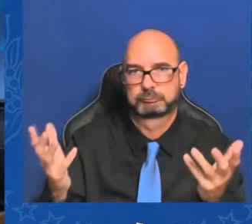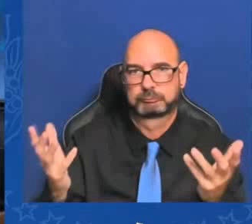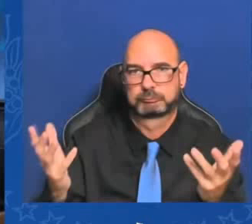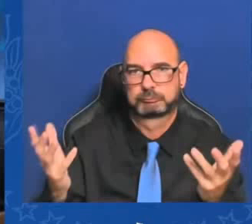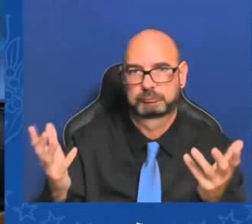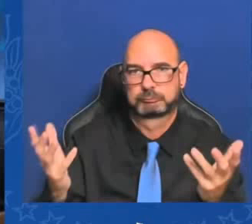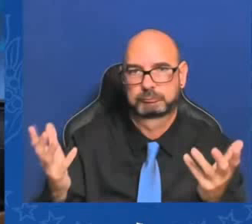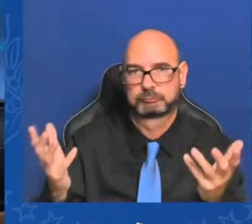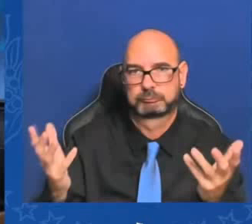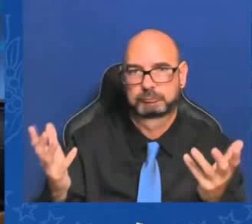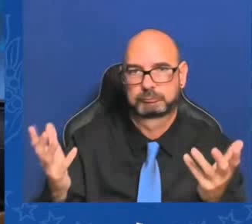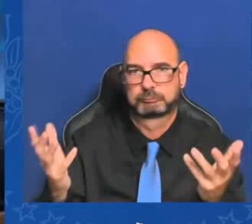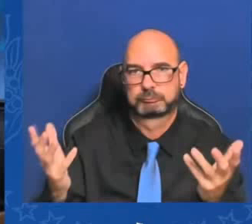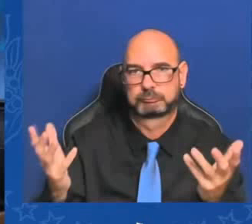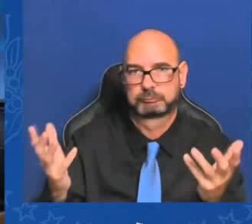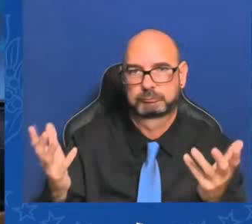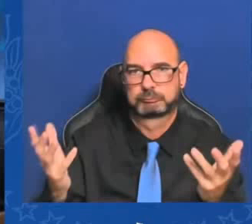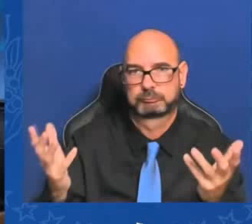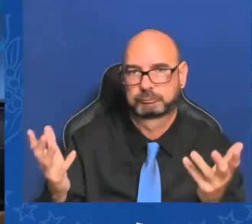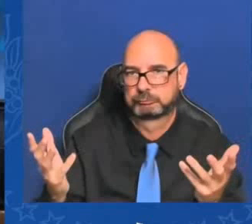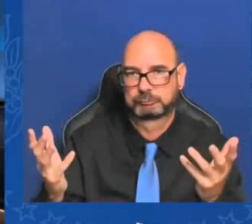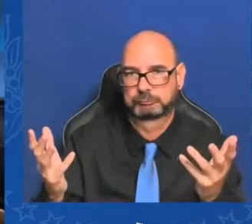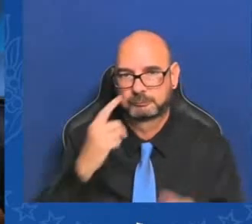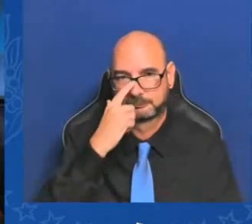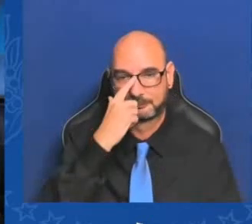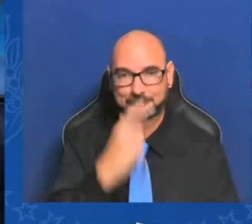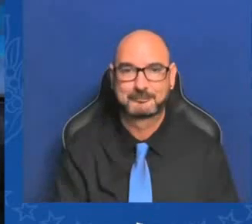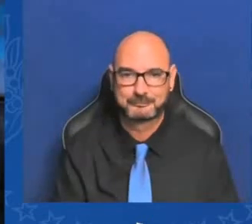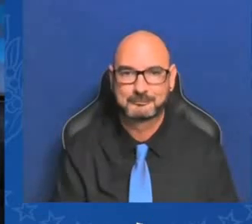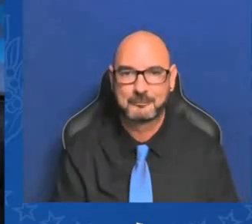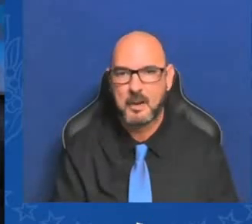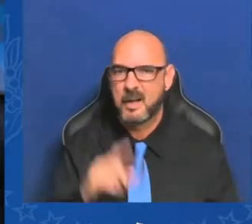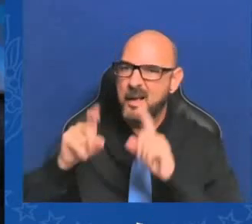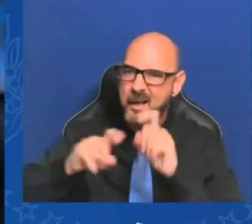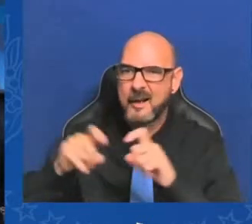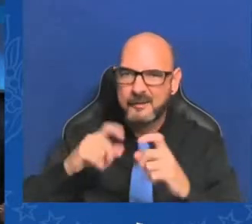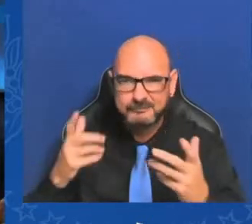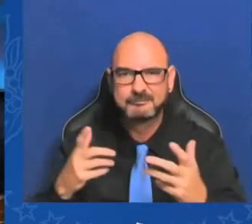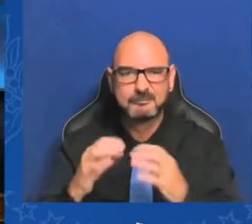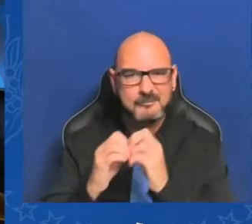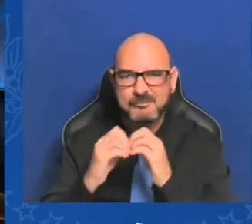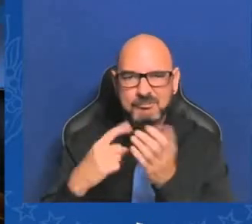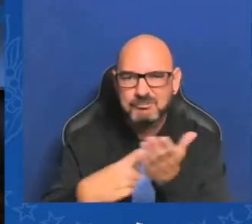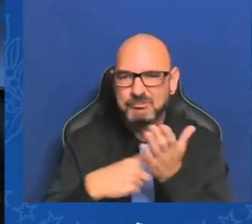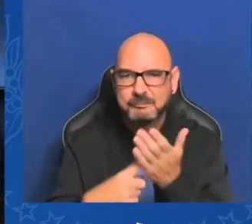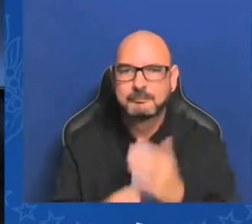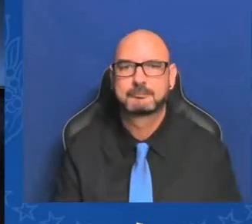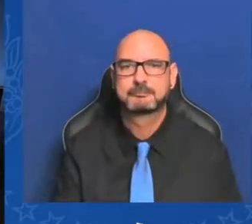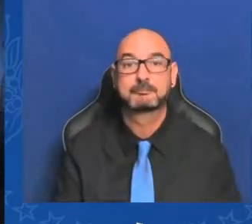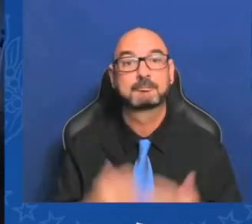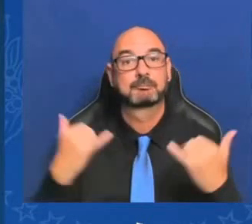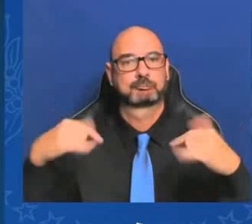de gras Biden gives himself the ultimate campaign implosion. Thanks, everybody. I'm going wait for